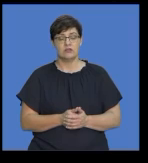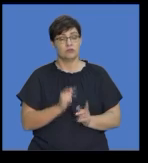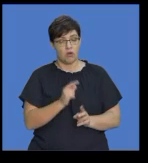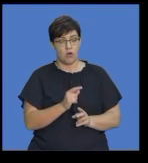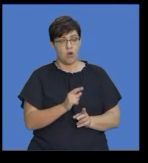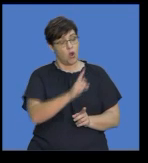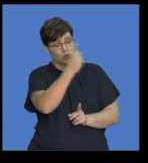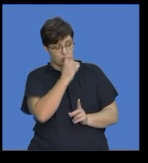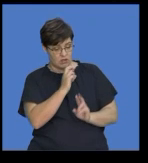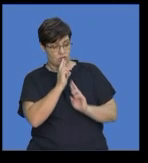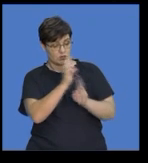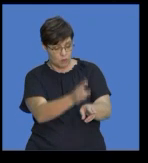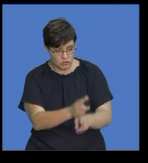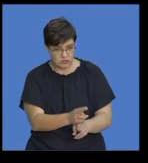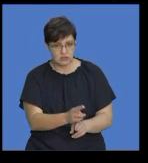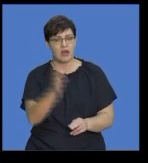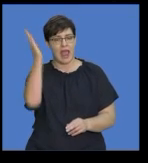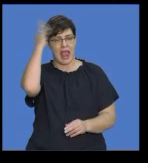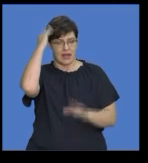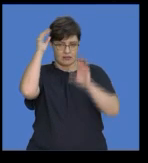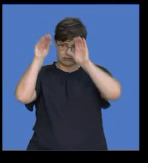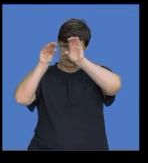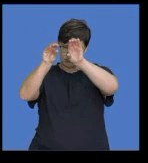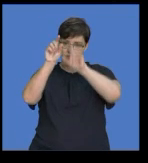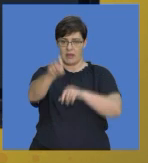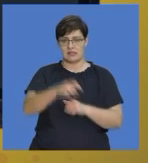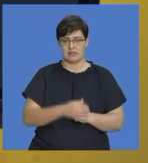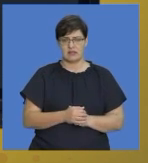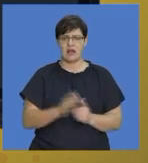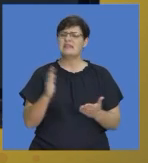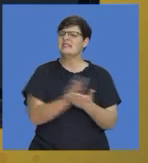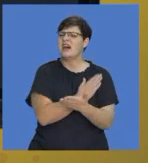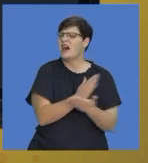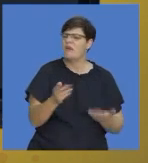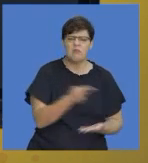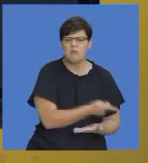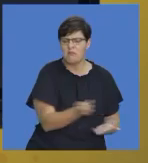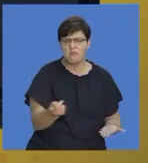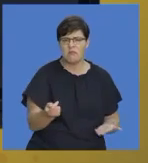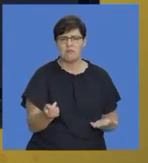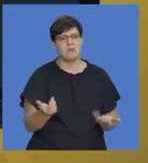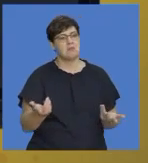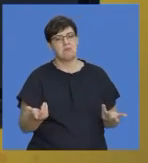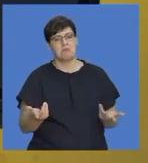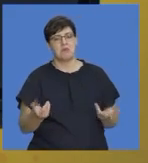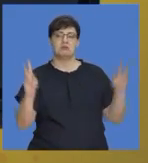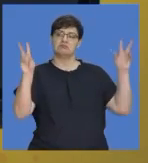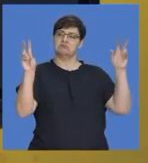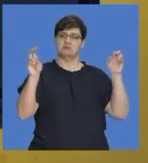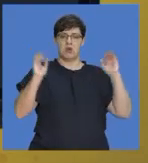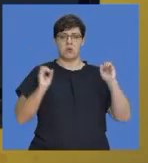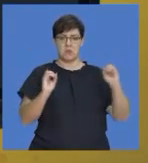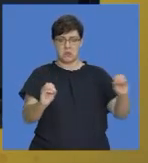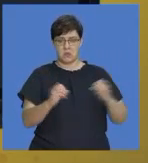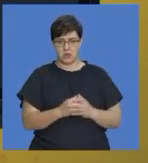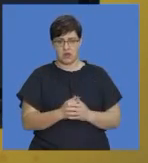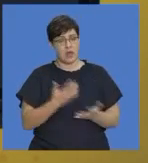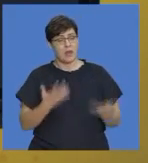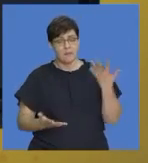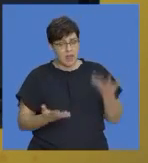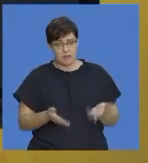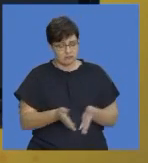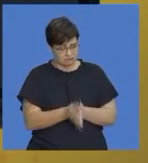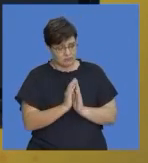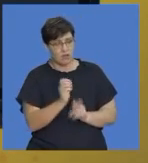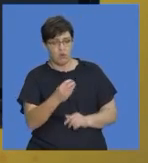text or heading. Sometimes we have a question that may not necessarily have a title. You may be required to put in a